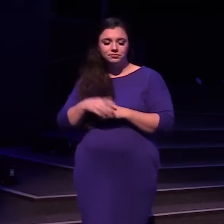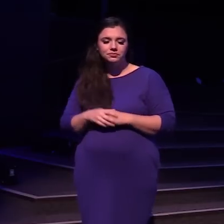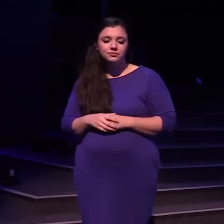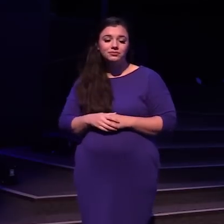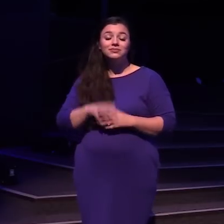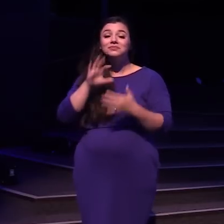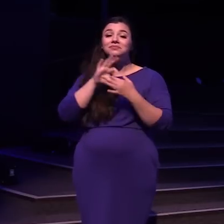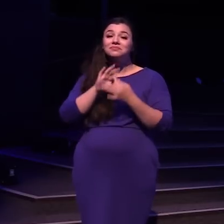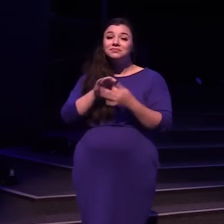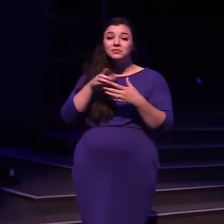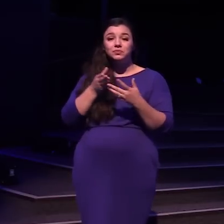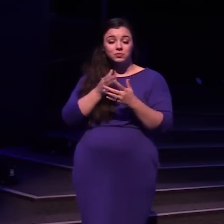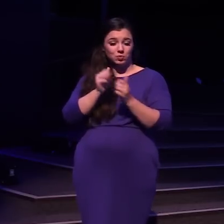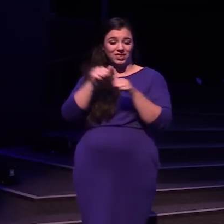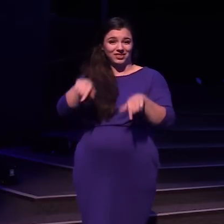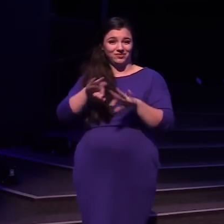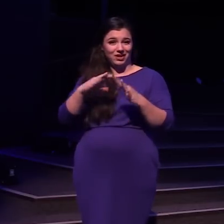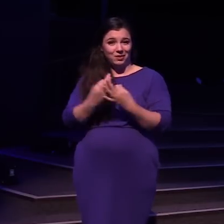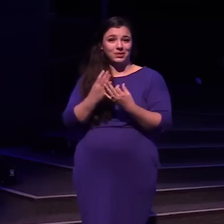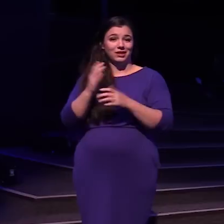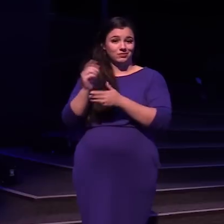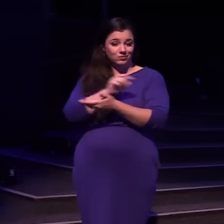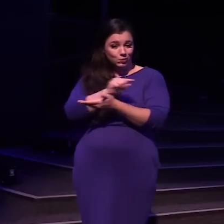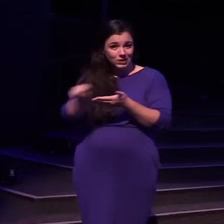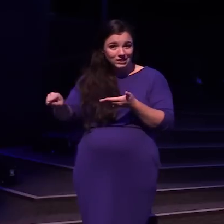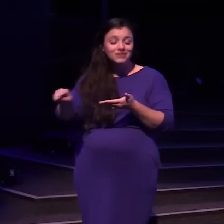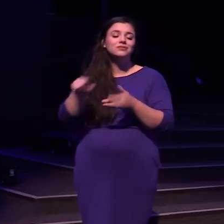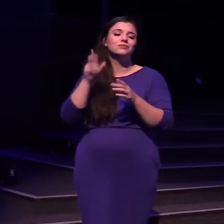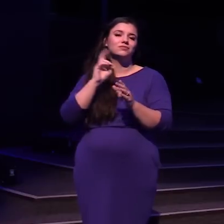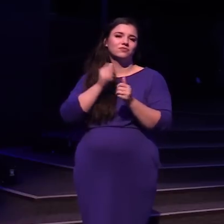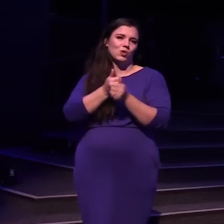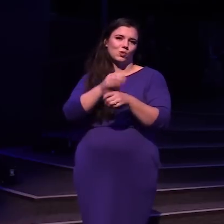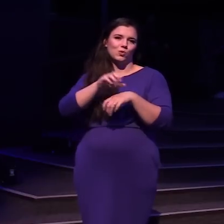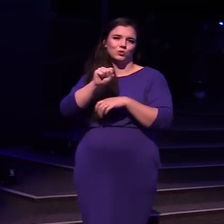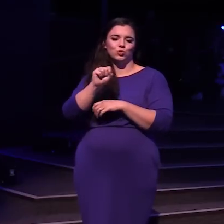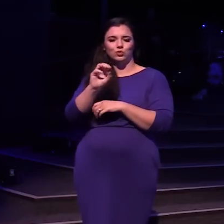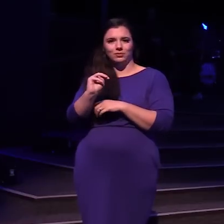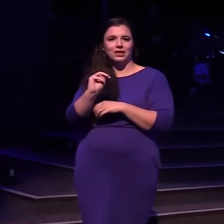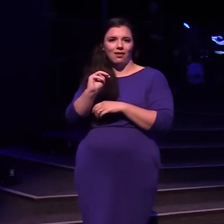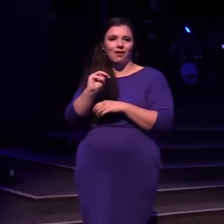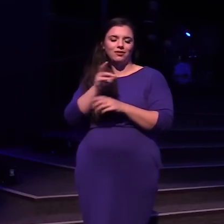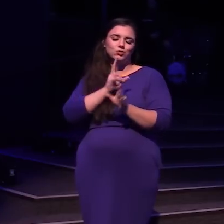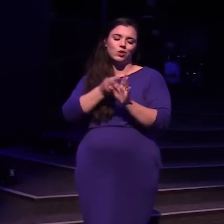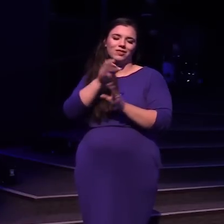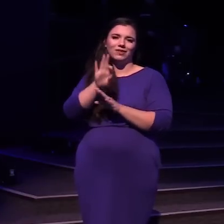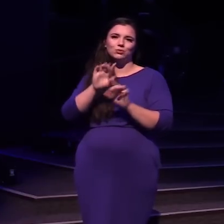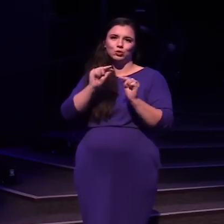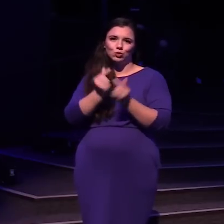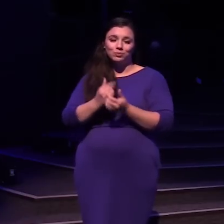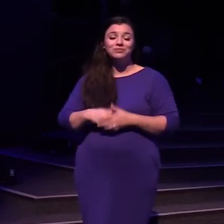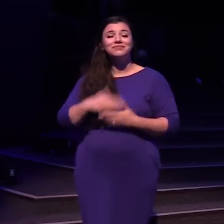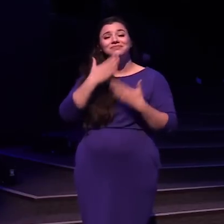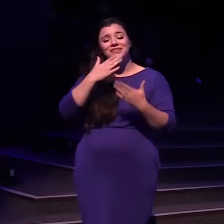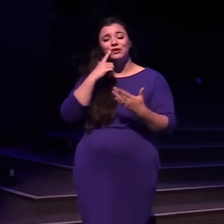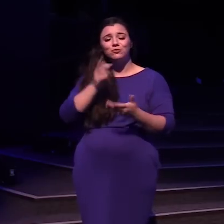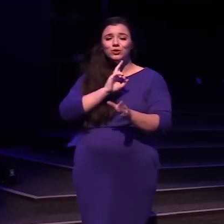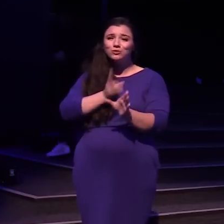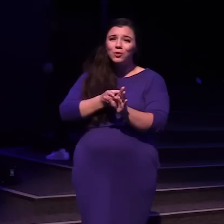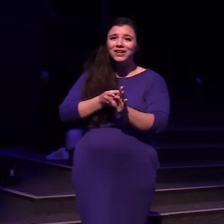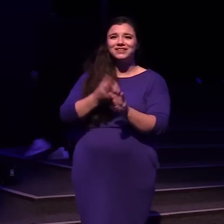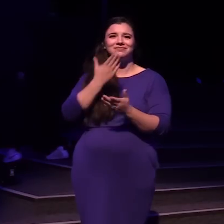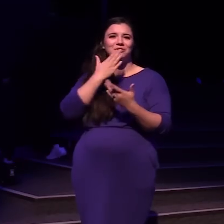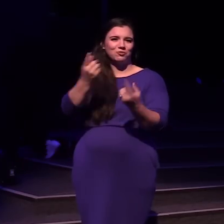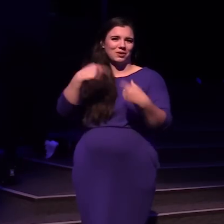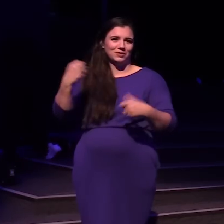family throughout the week Follow us on social media And join your campus Facebook group We're so glad you joined us Thanks for being here